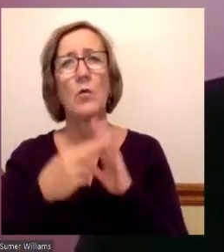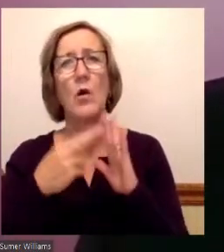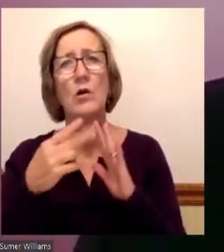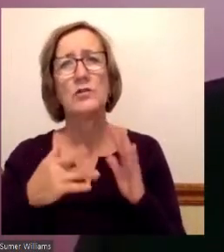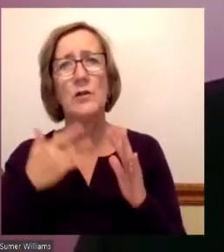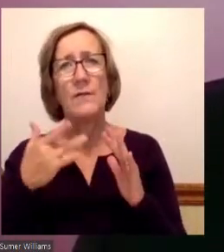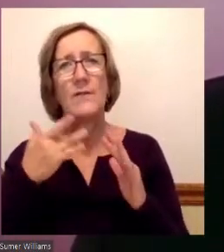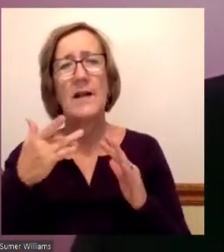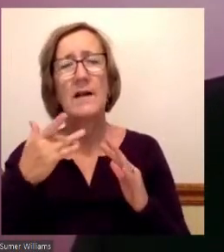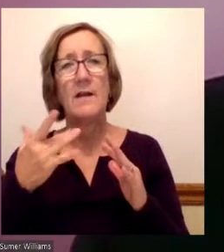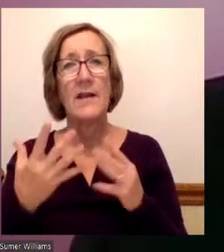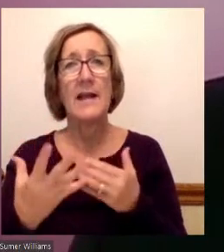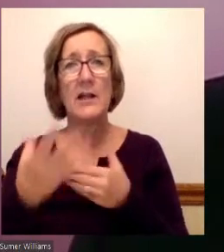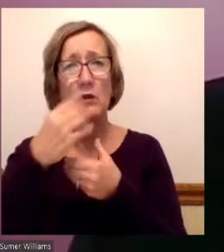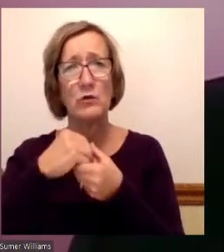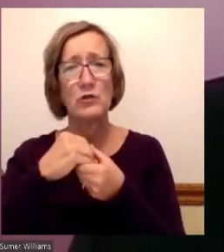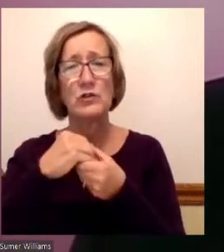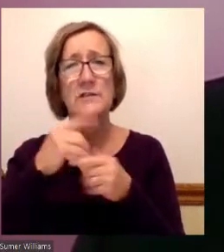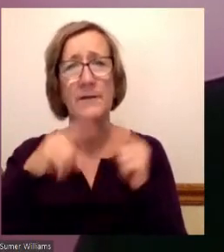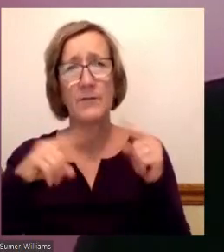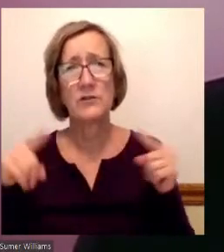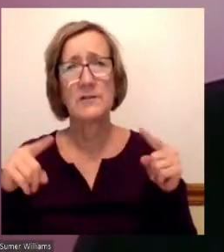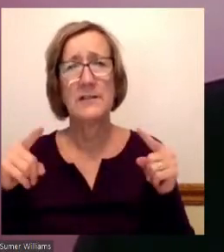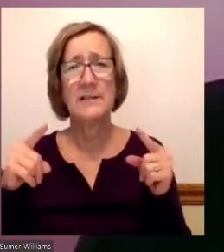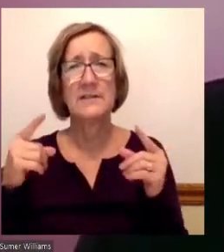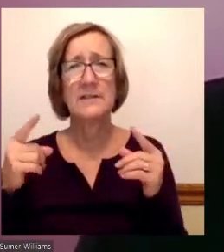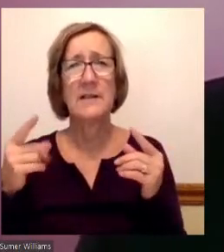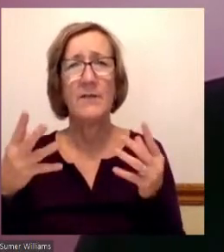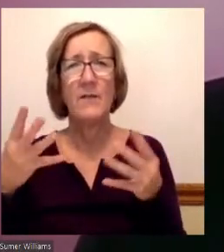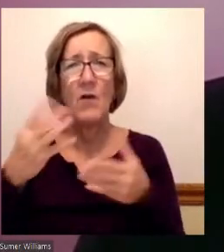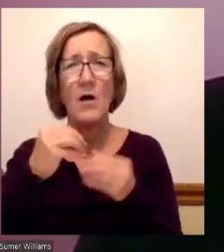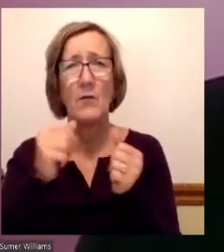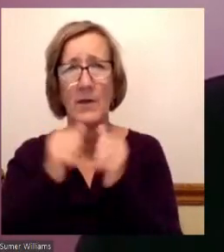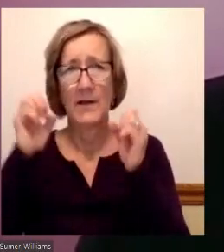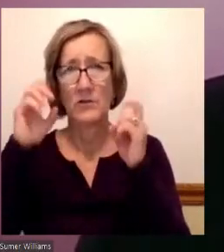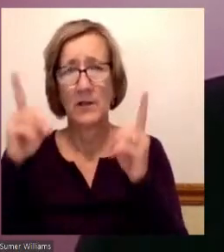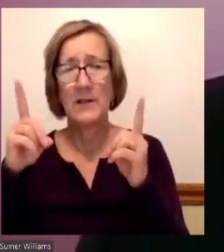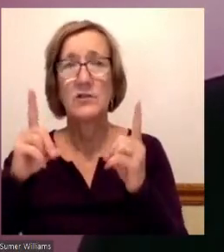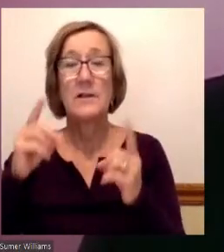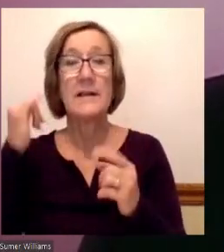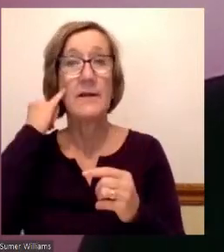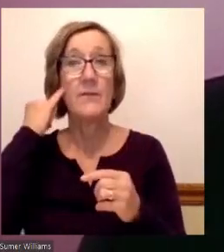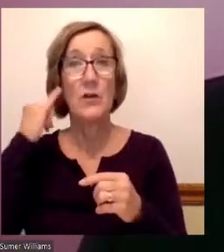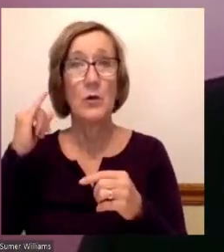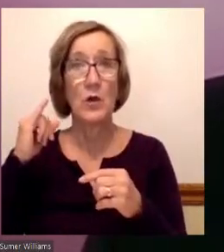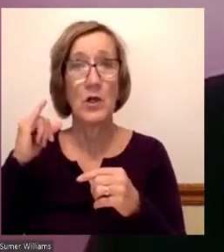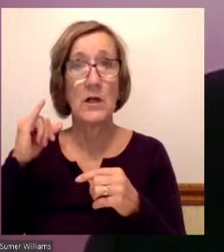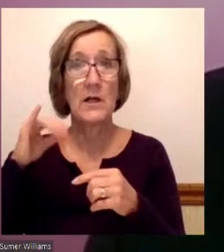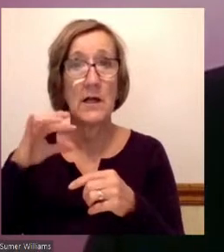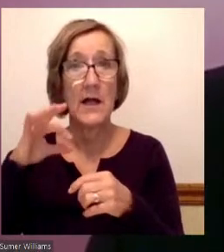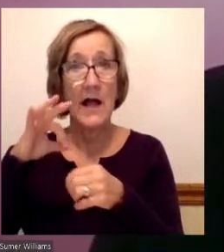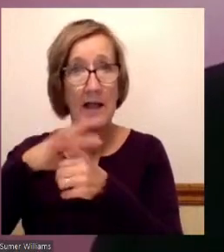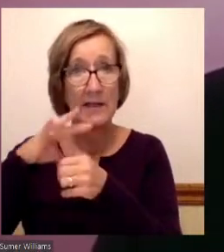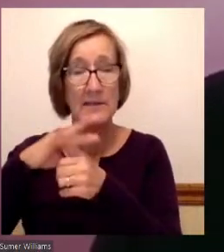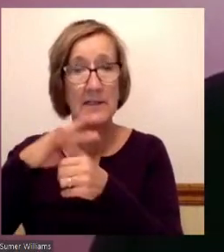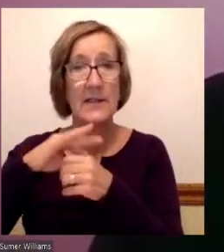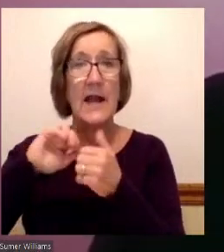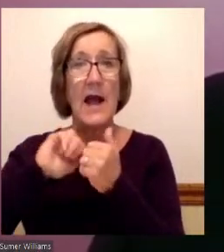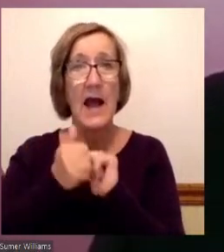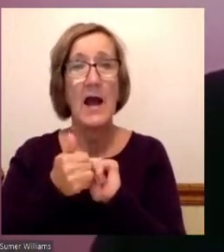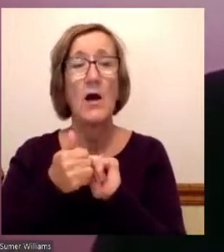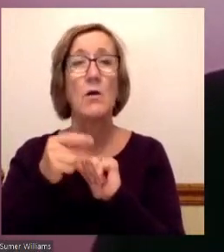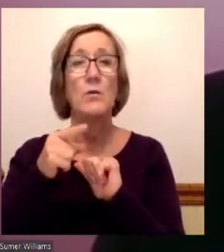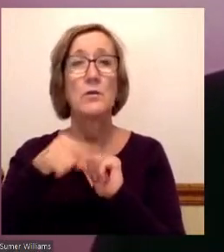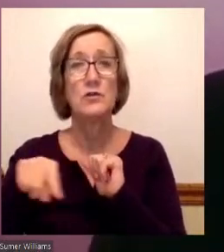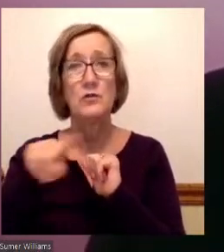higher education? And if elected, how would you use your role as a trustee to cultivate these values at Mott